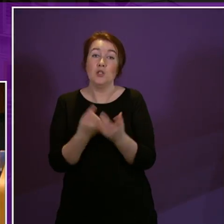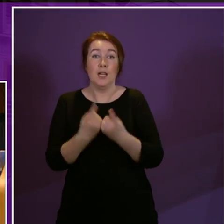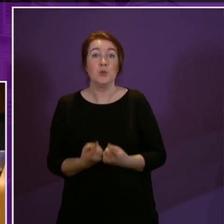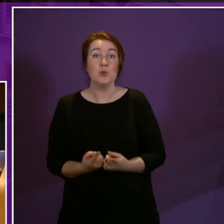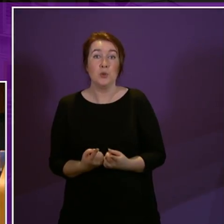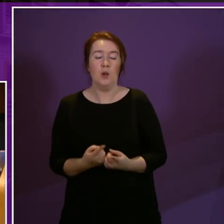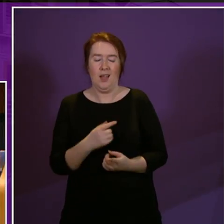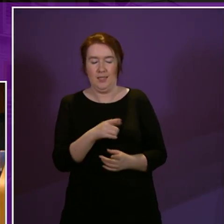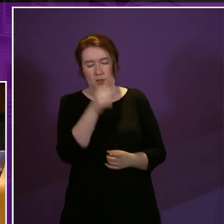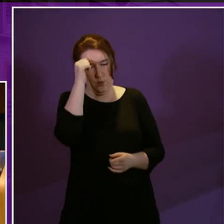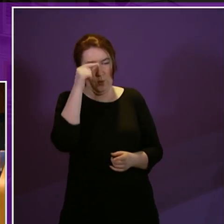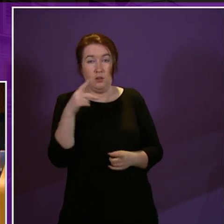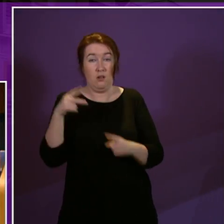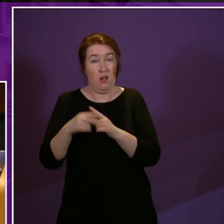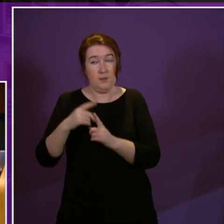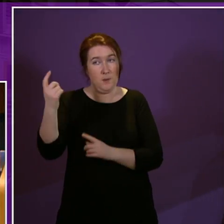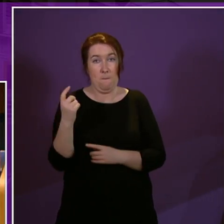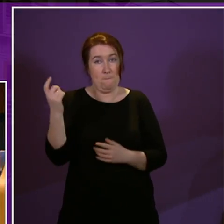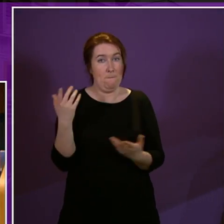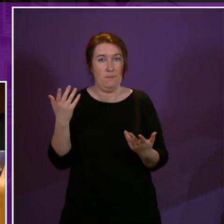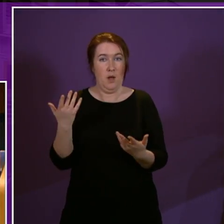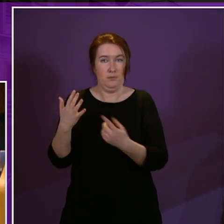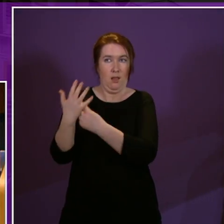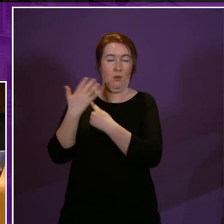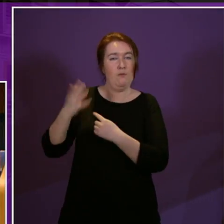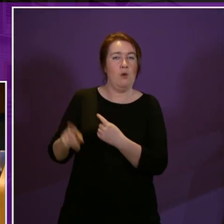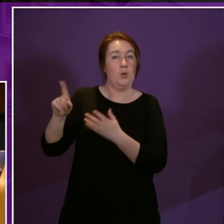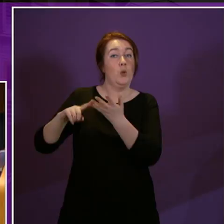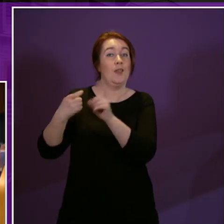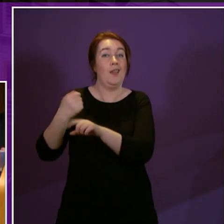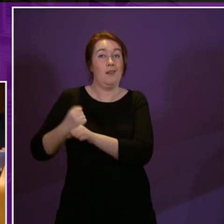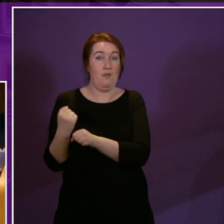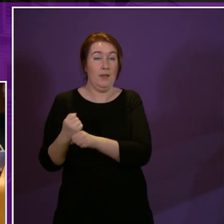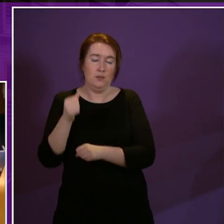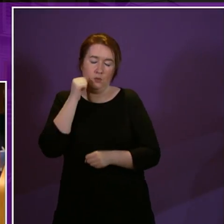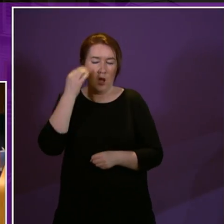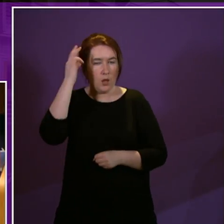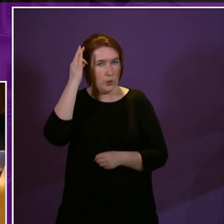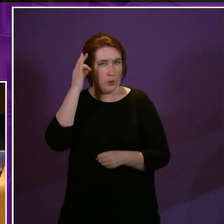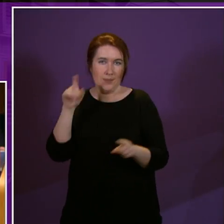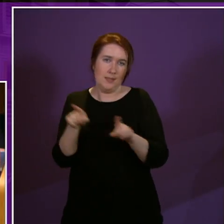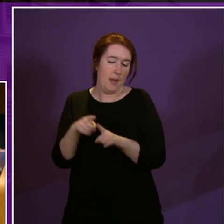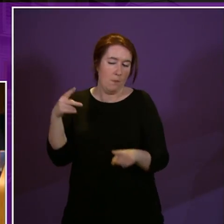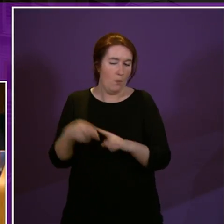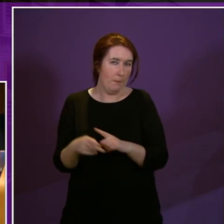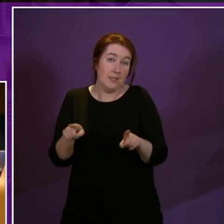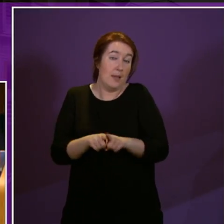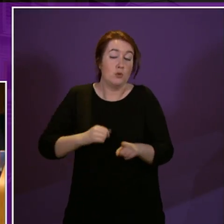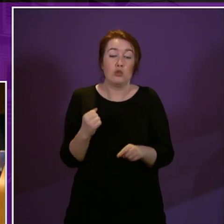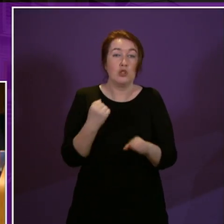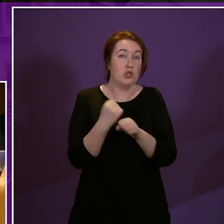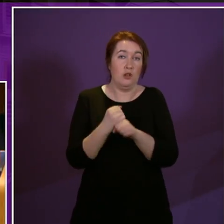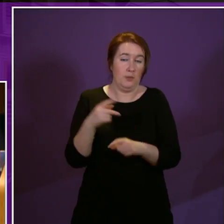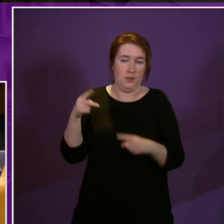out as he knows these cuts are coming from the UK government and local authorities are receiving the same level of cuts as the Scottish